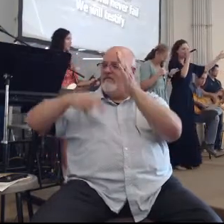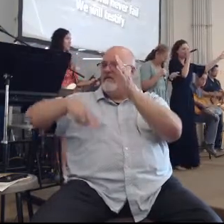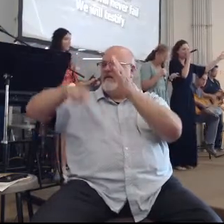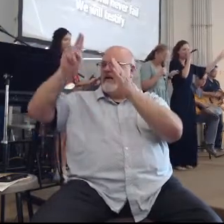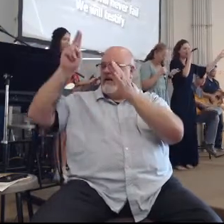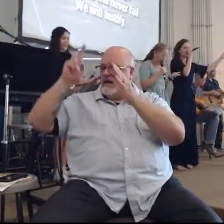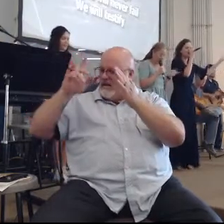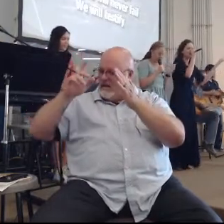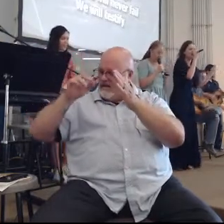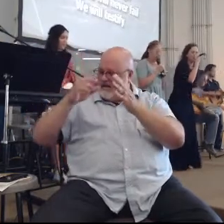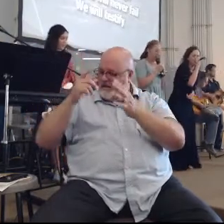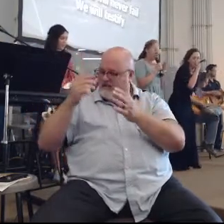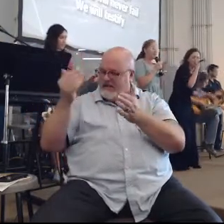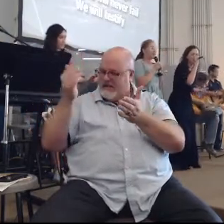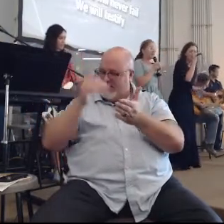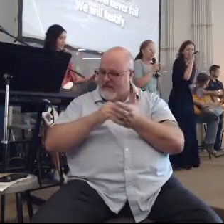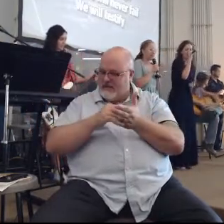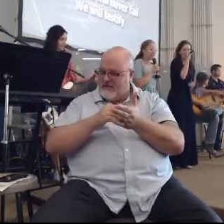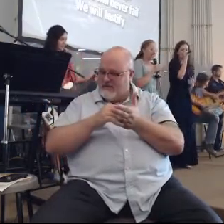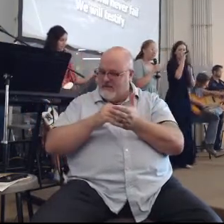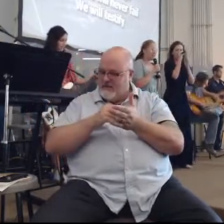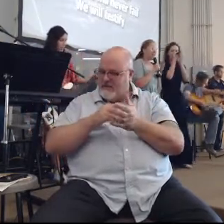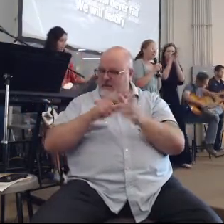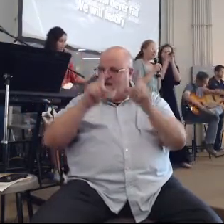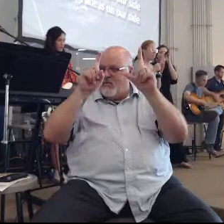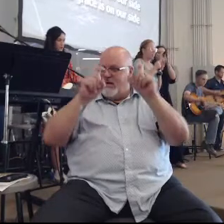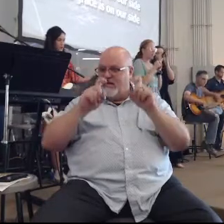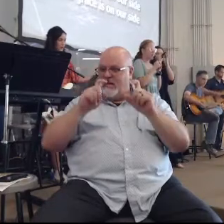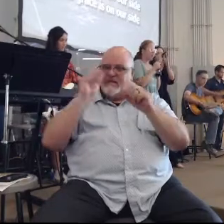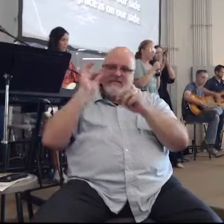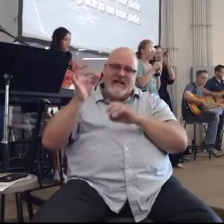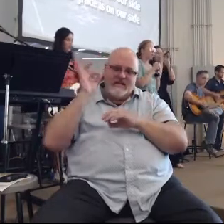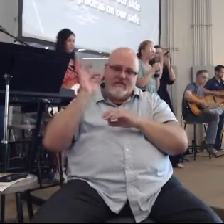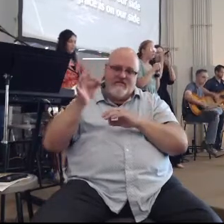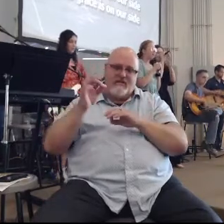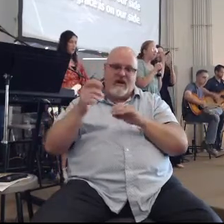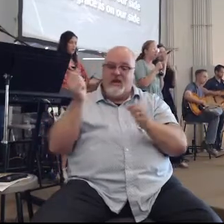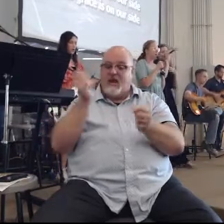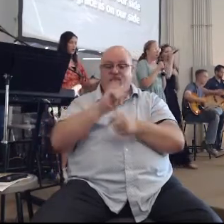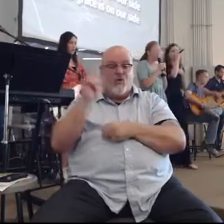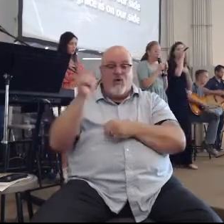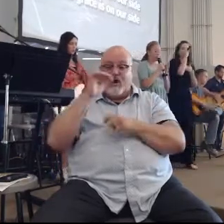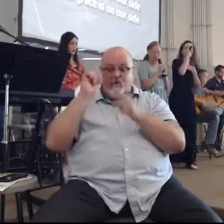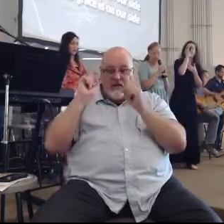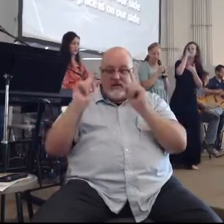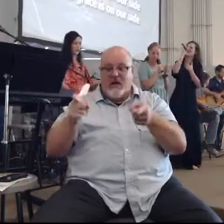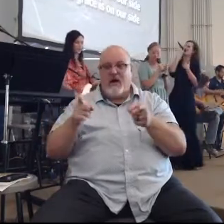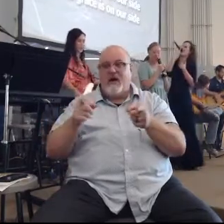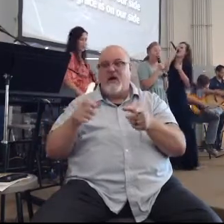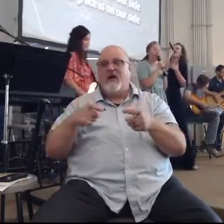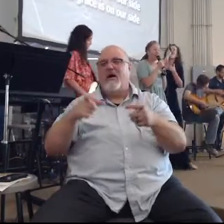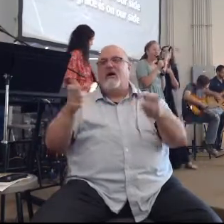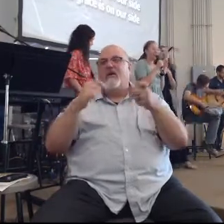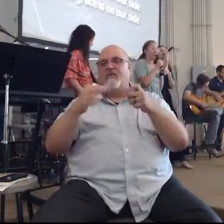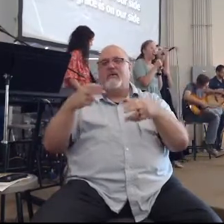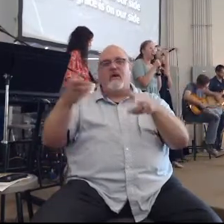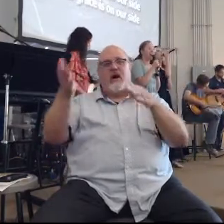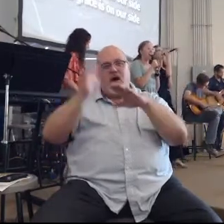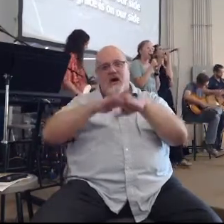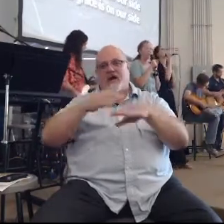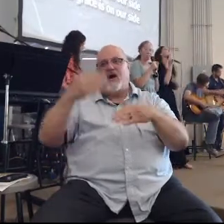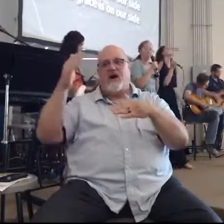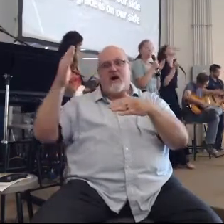will never fail, we're tested fine Everywhere we go, your grace is on our